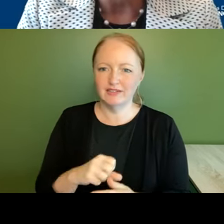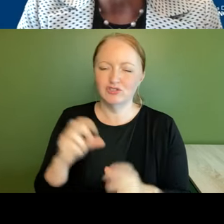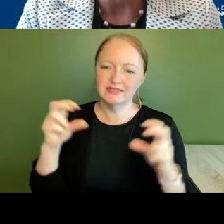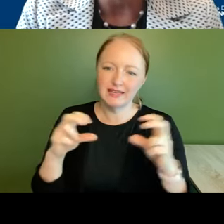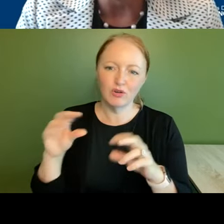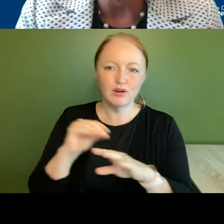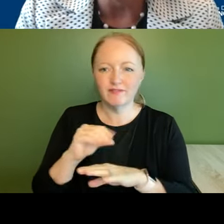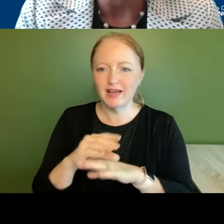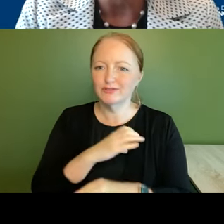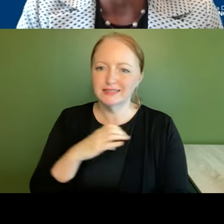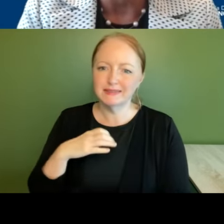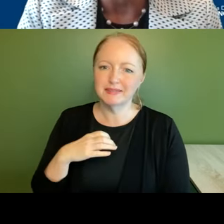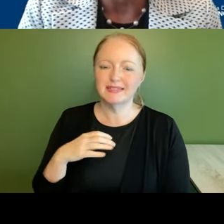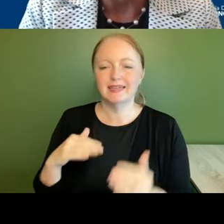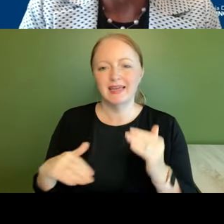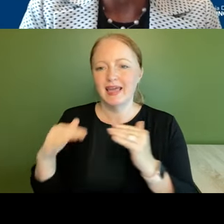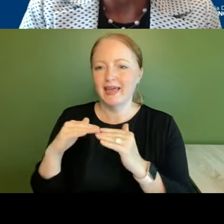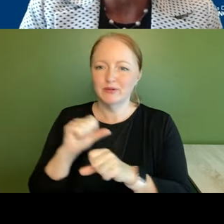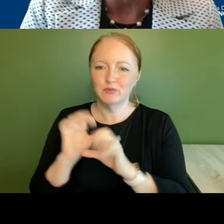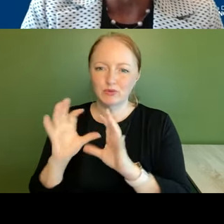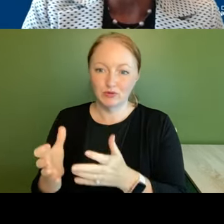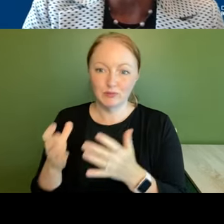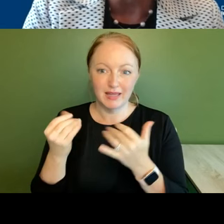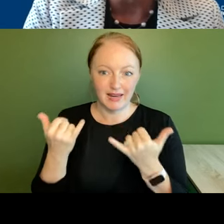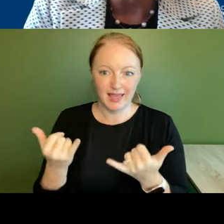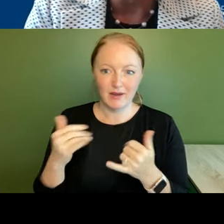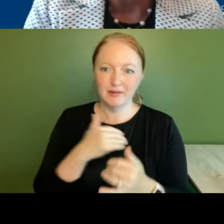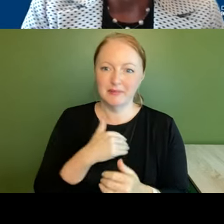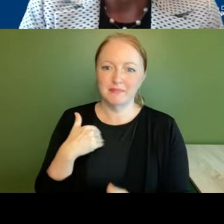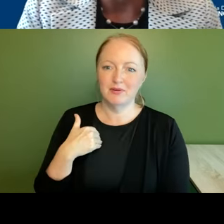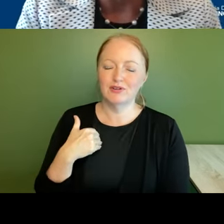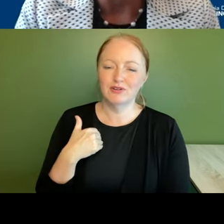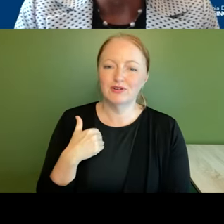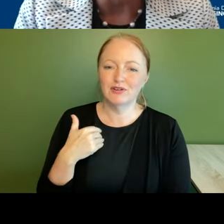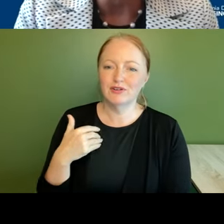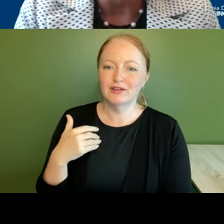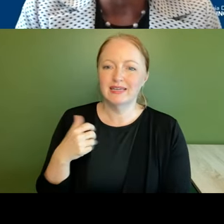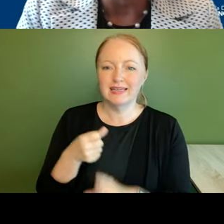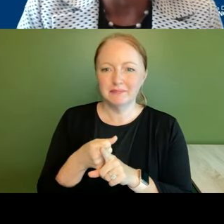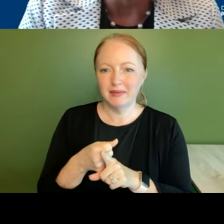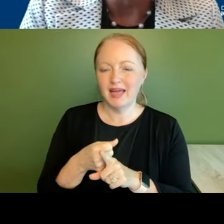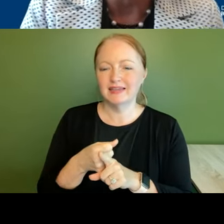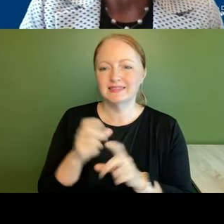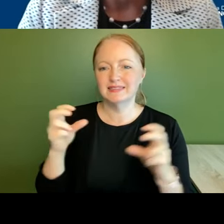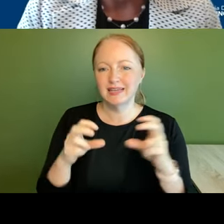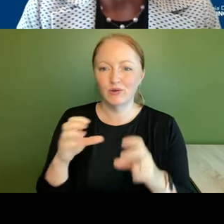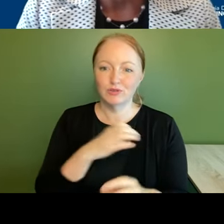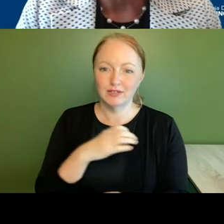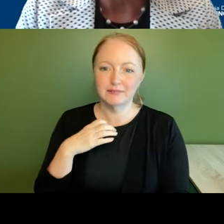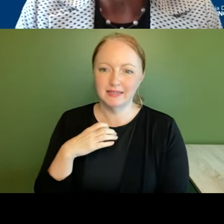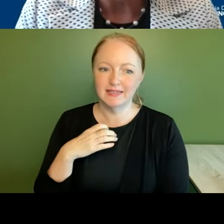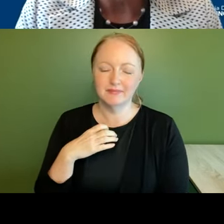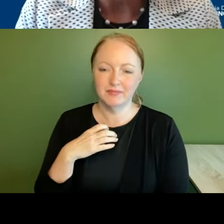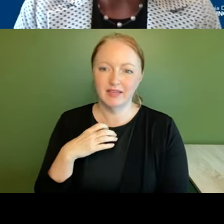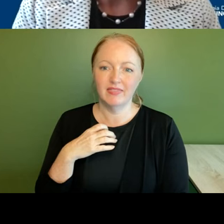advisory committee the equity work group and now he is a member of the impact stakeholder committee that